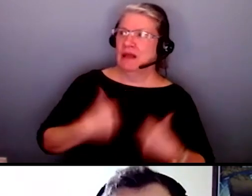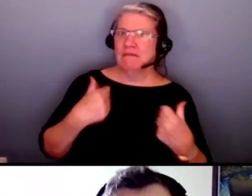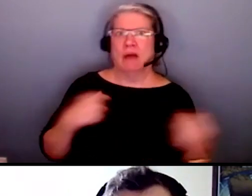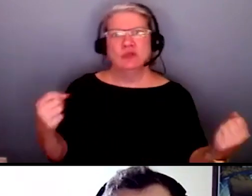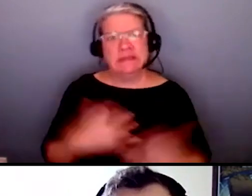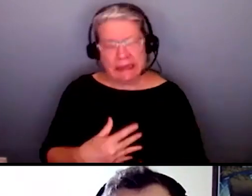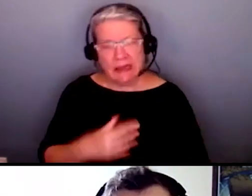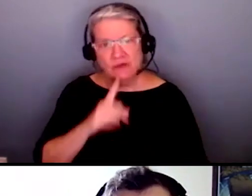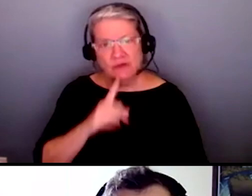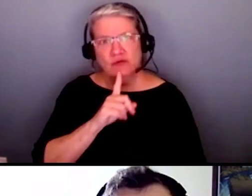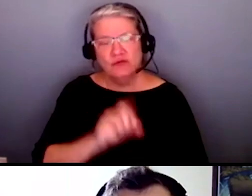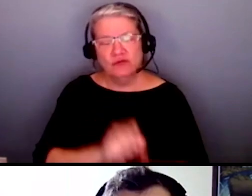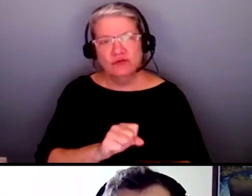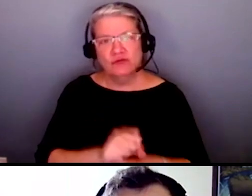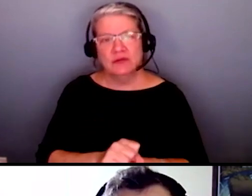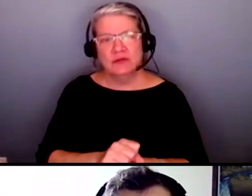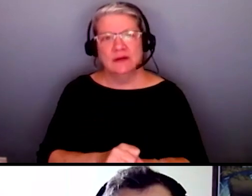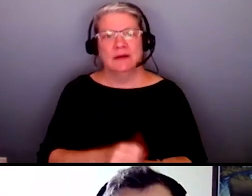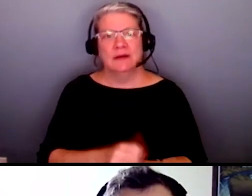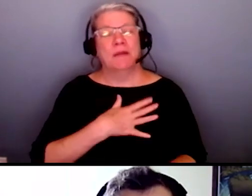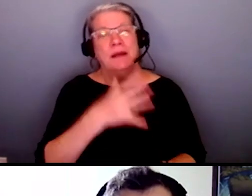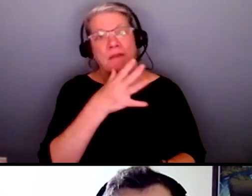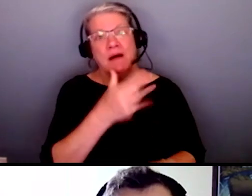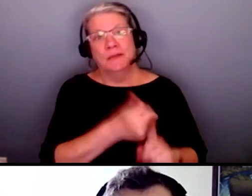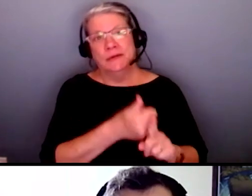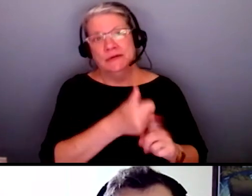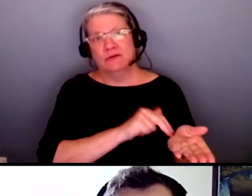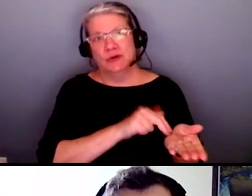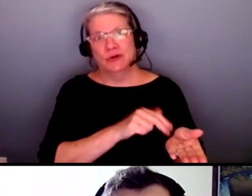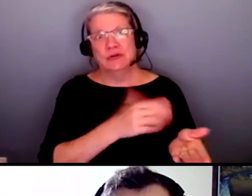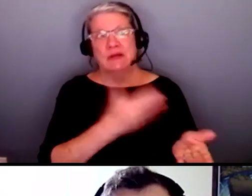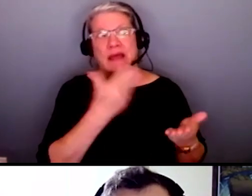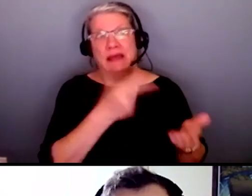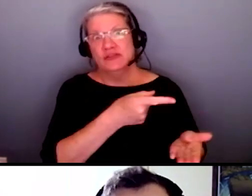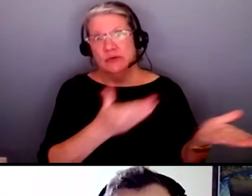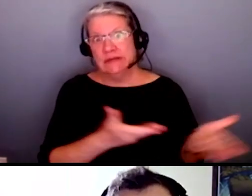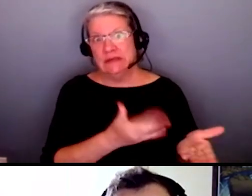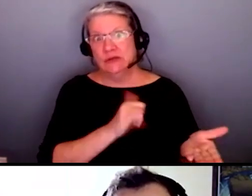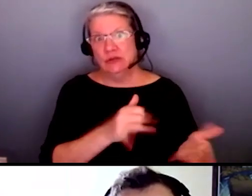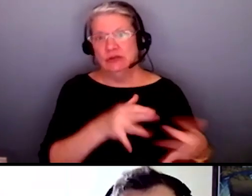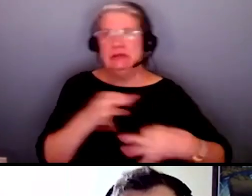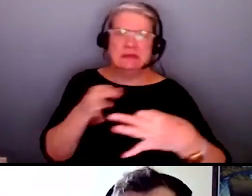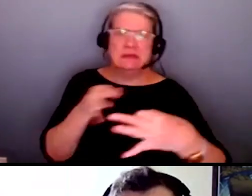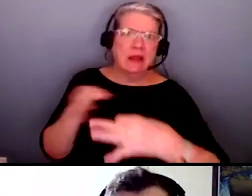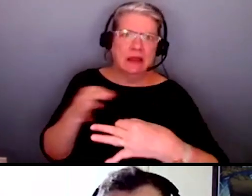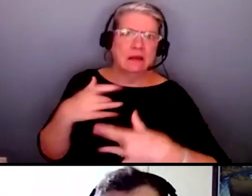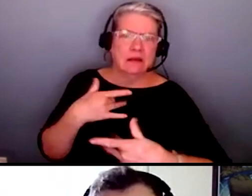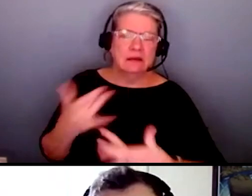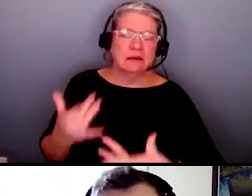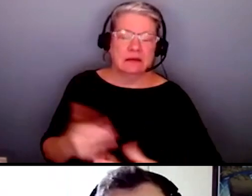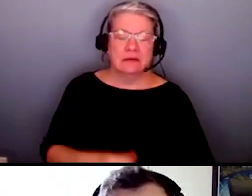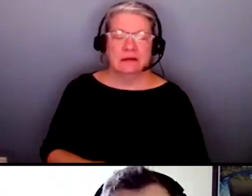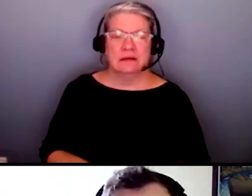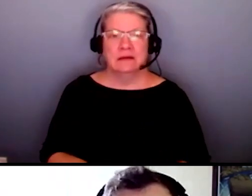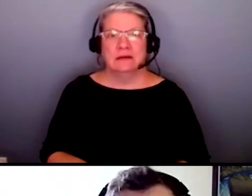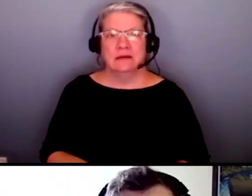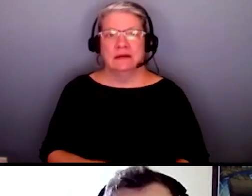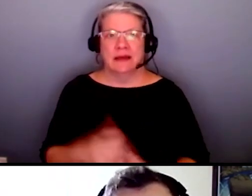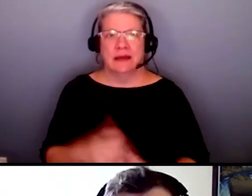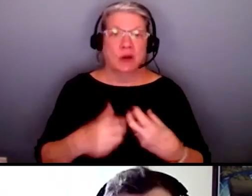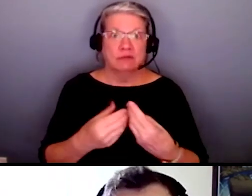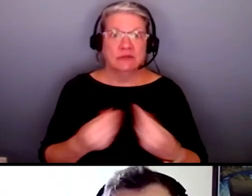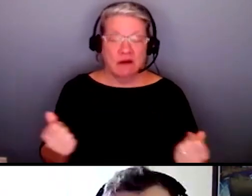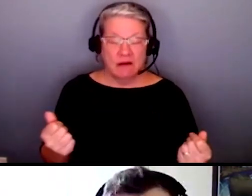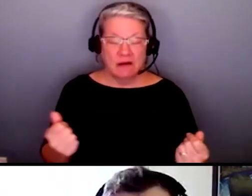um thankfully my mother was there she's a nurse she's able to explain what was going on and we solved the problem